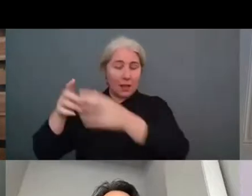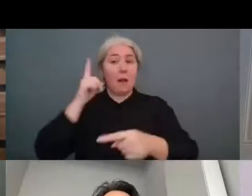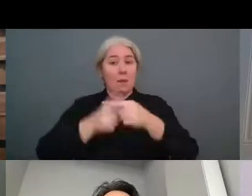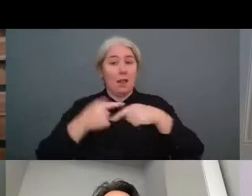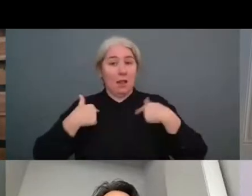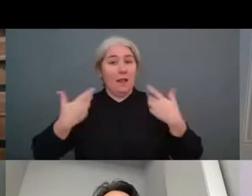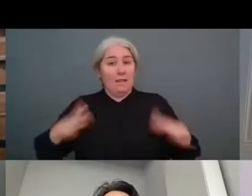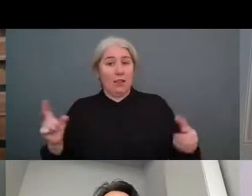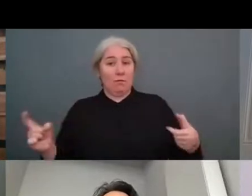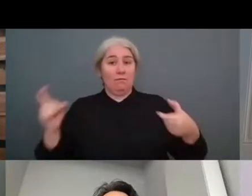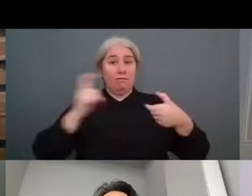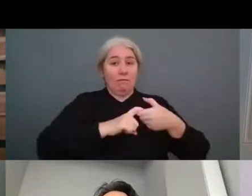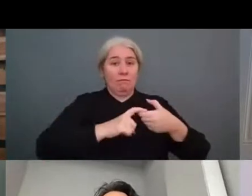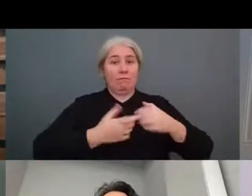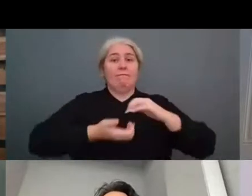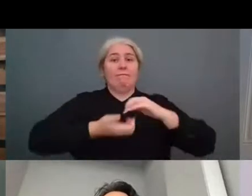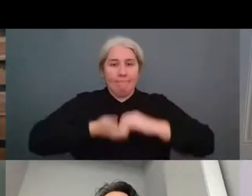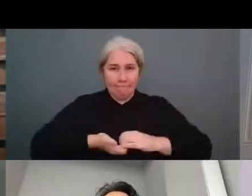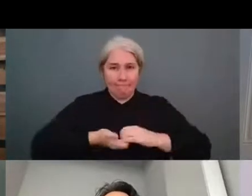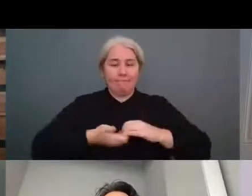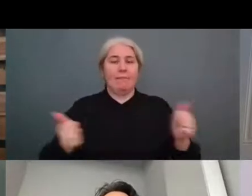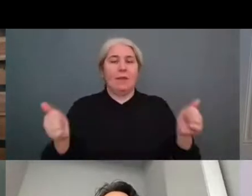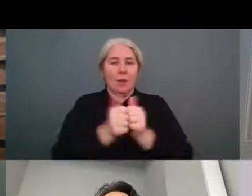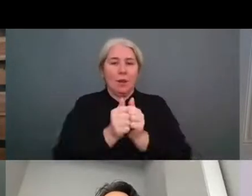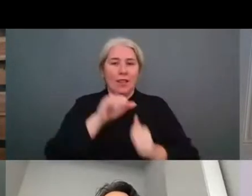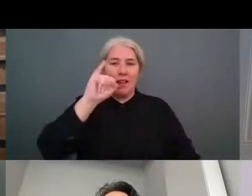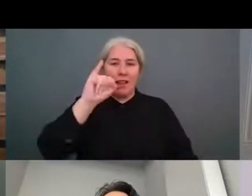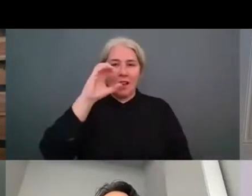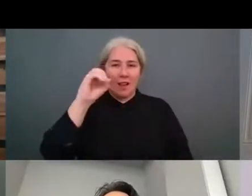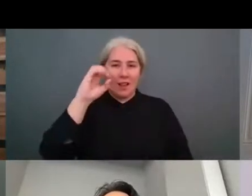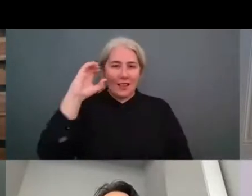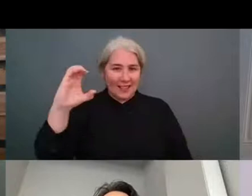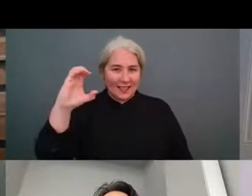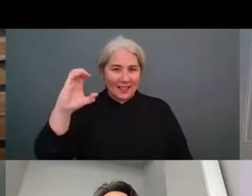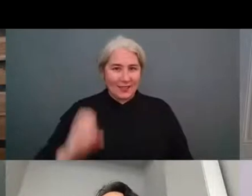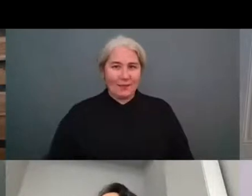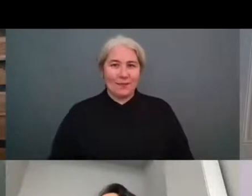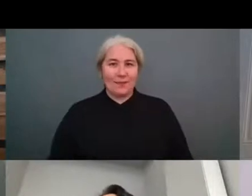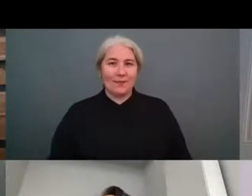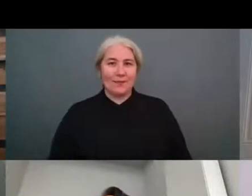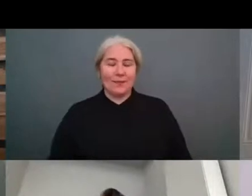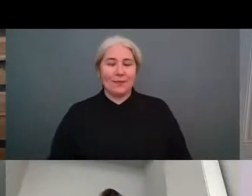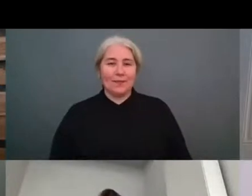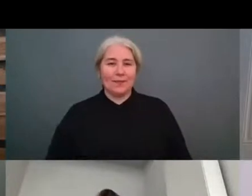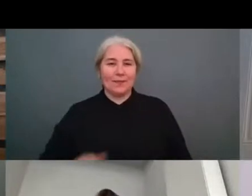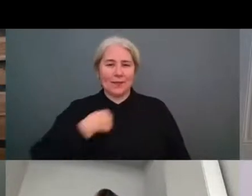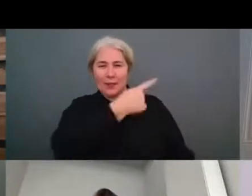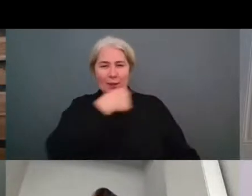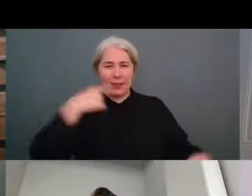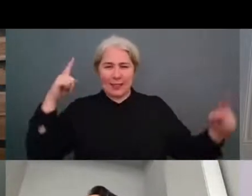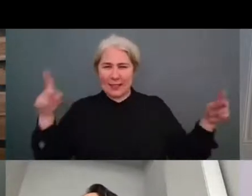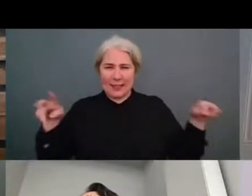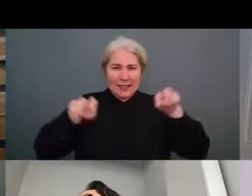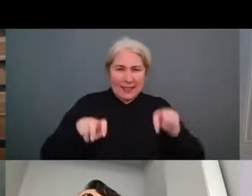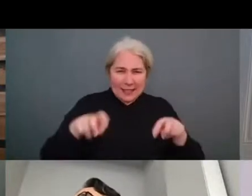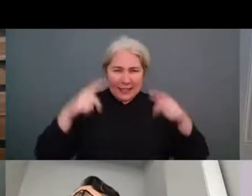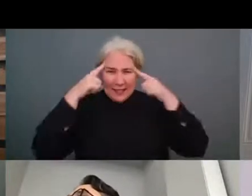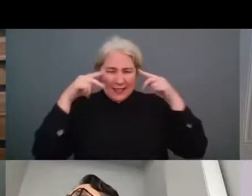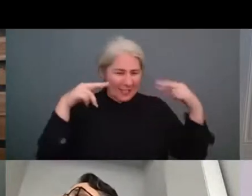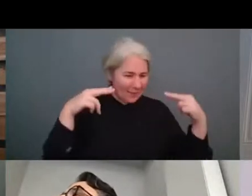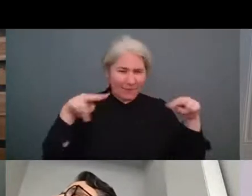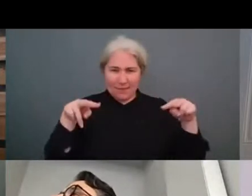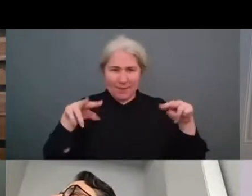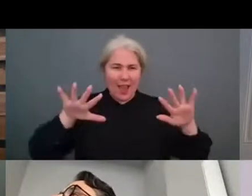and the first thing we did it was to try to identify what does it mean what is the connection between